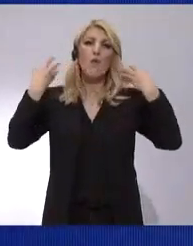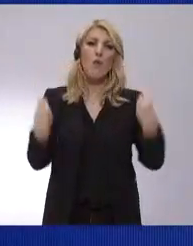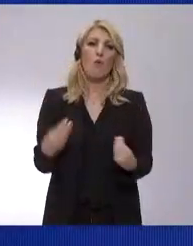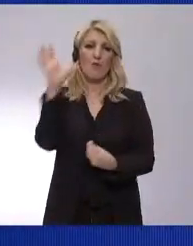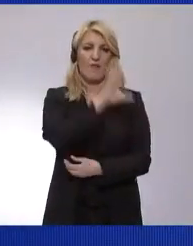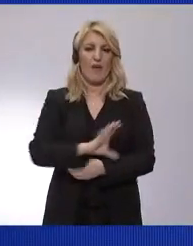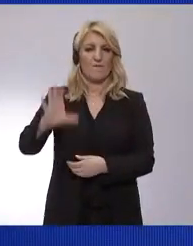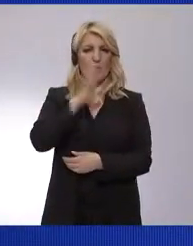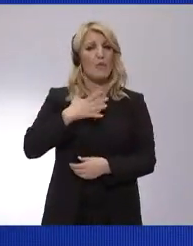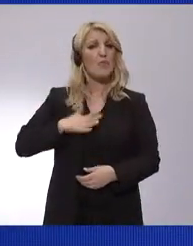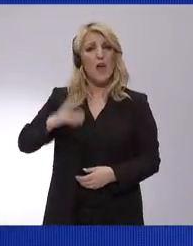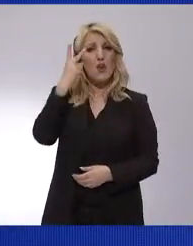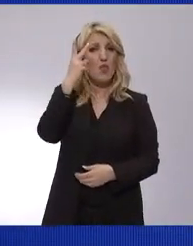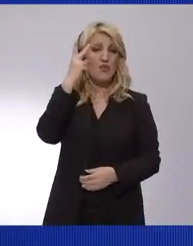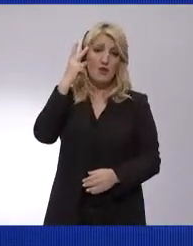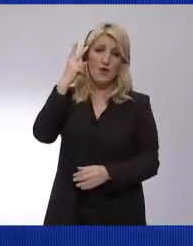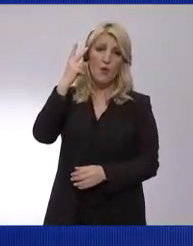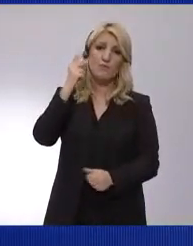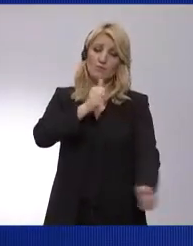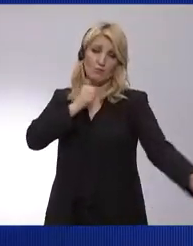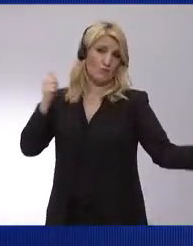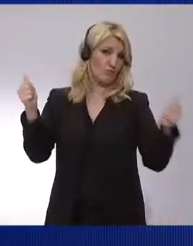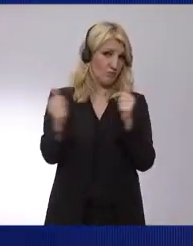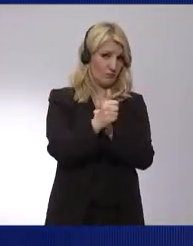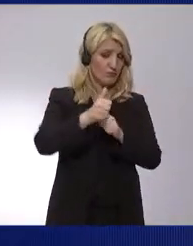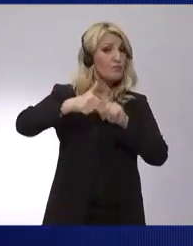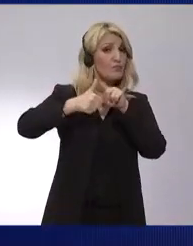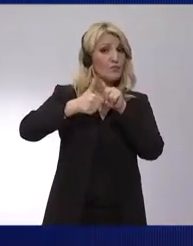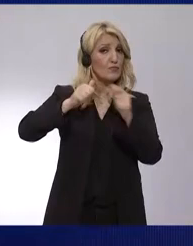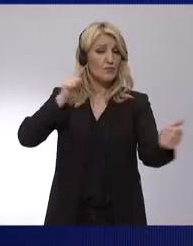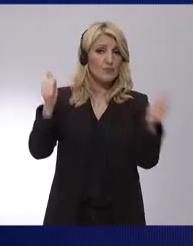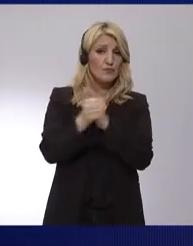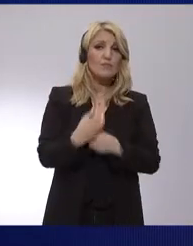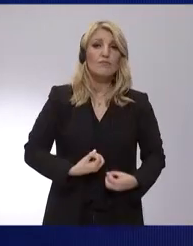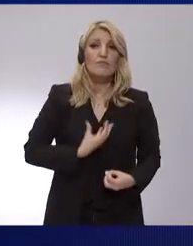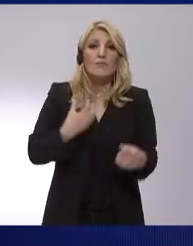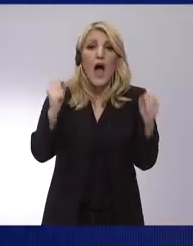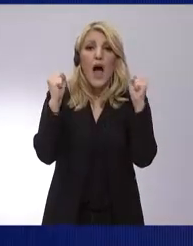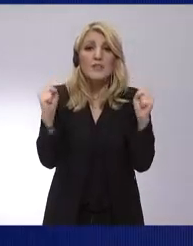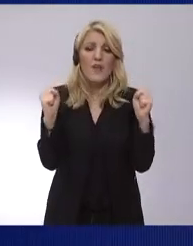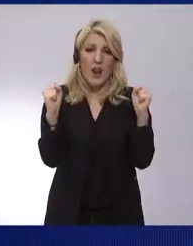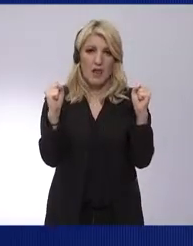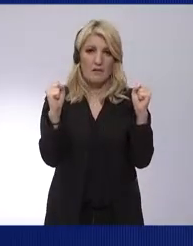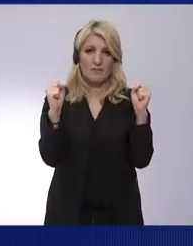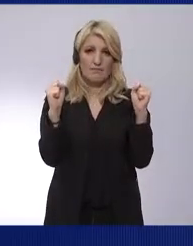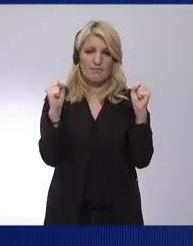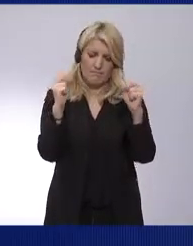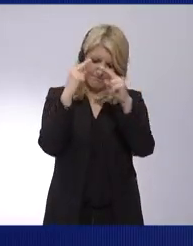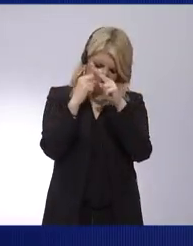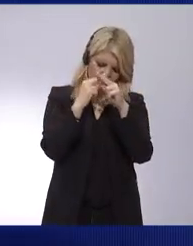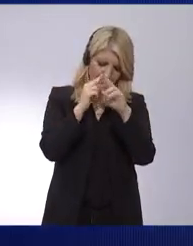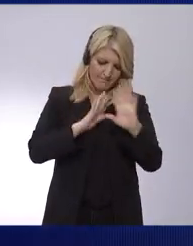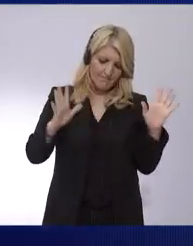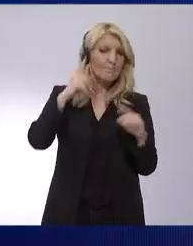years. The first point is security. Security. You know, I come from Bavaria